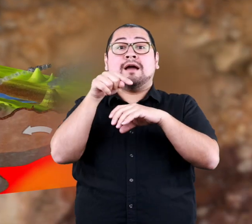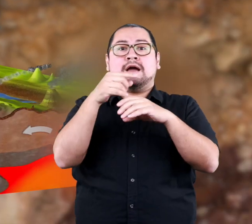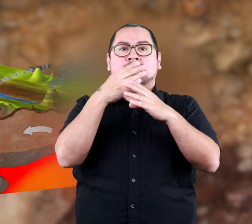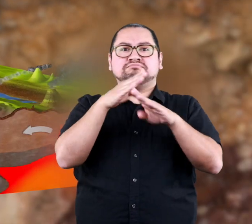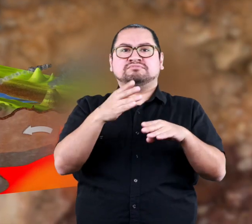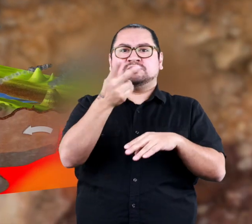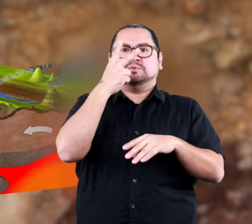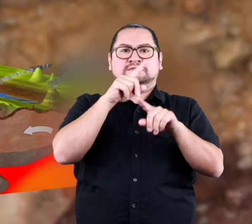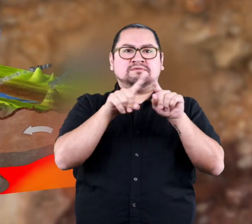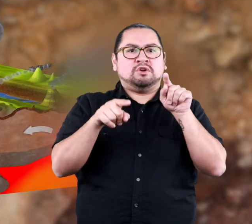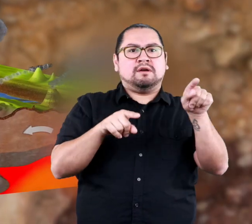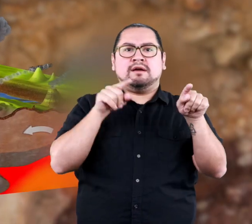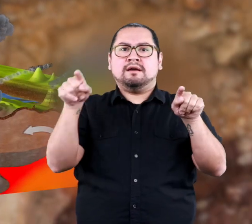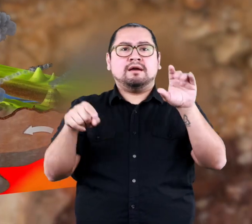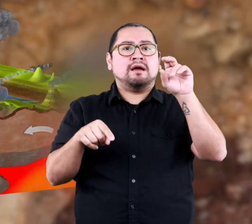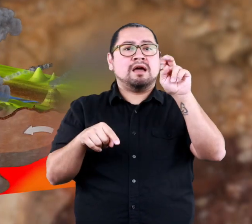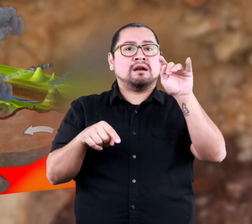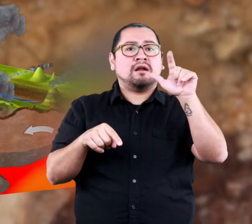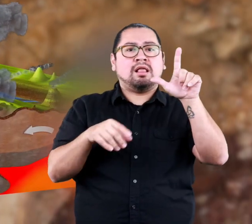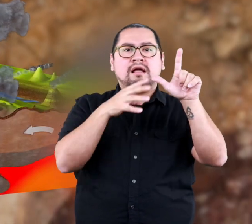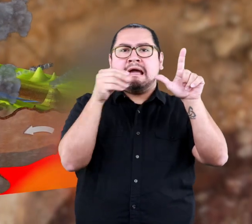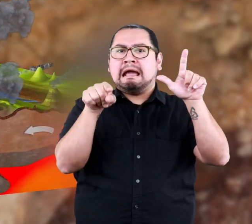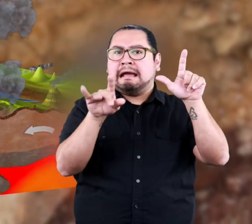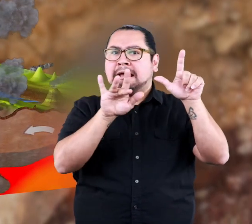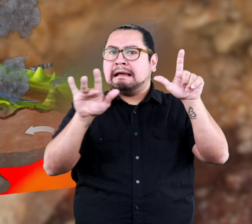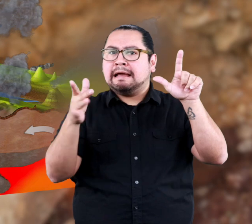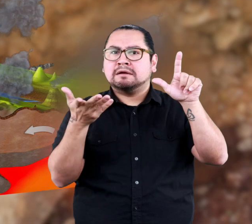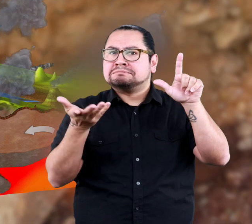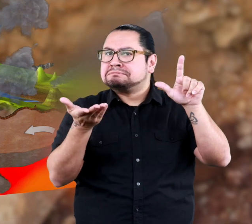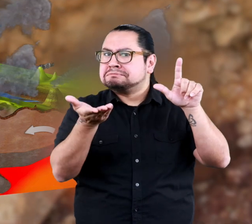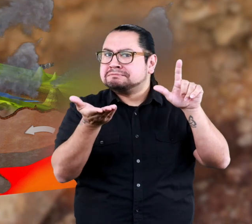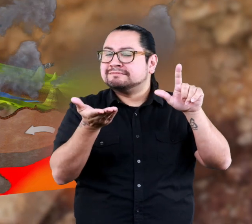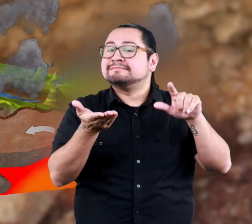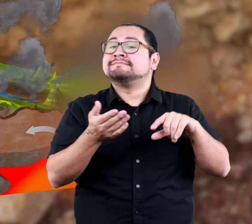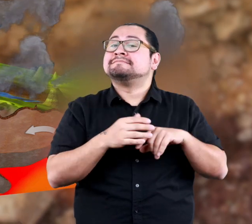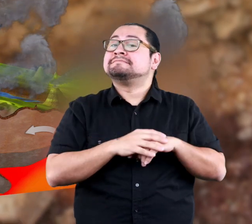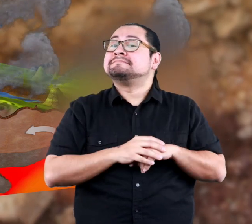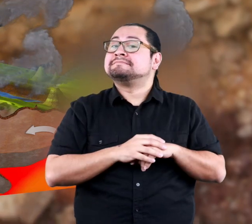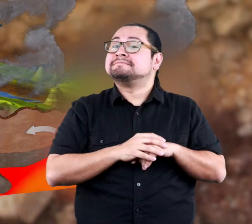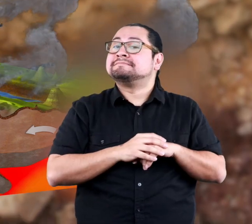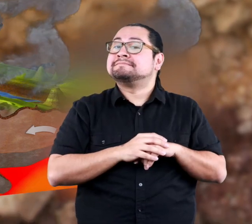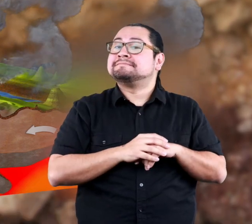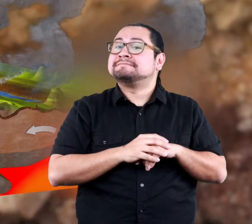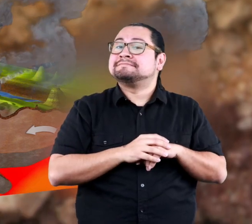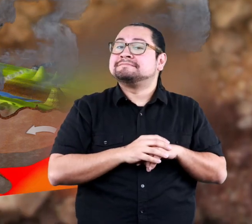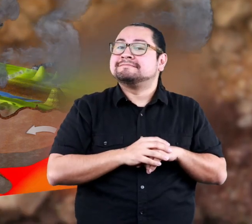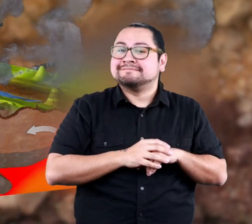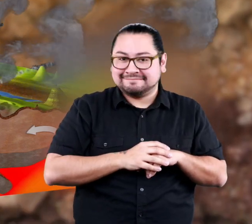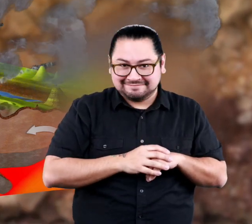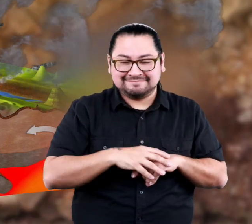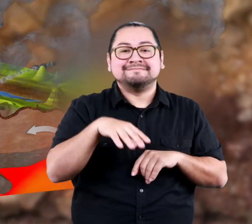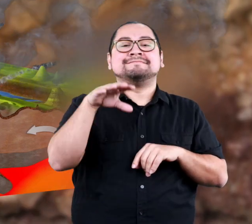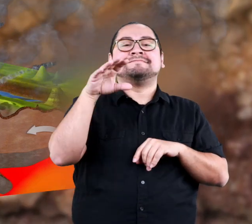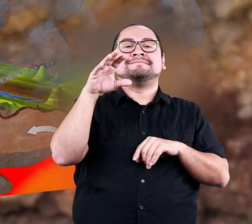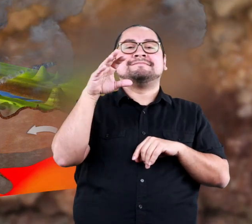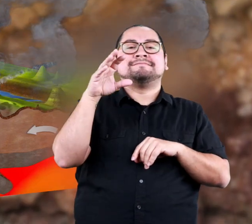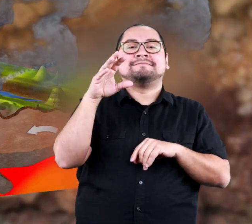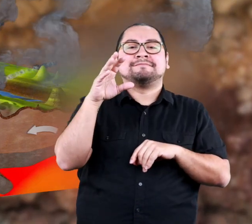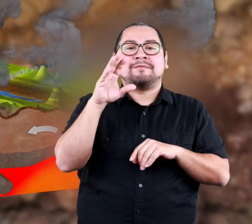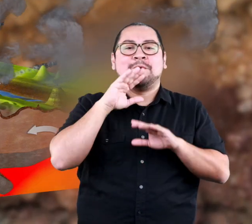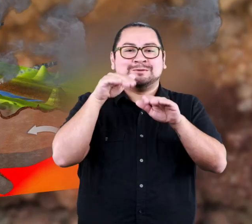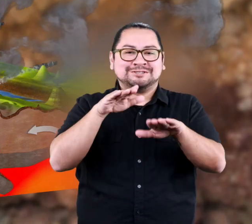Fill in the blank. The earth's crust is divided into two types, continental and